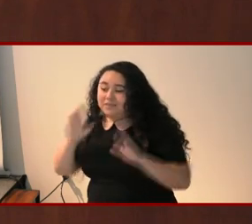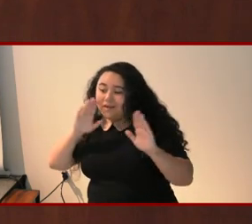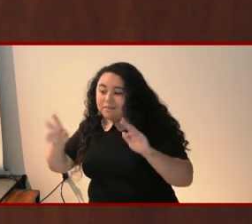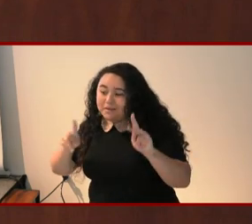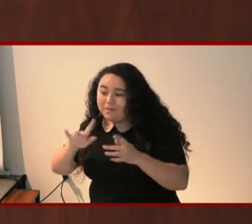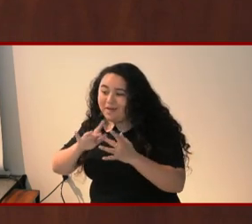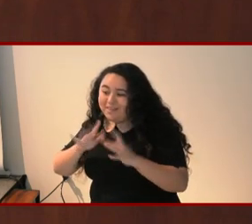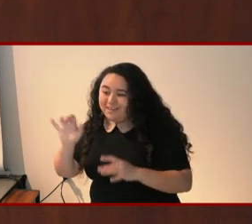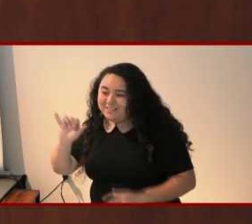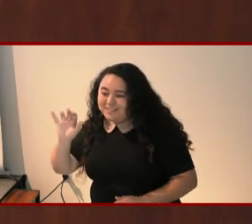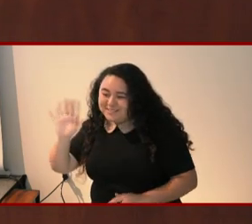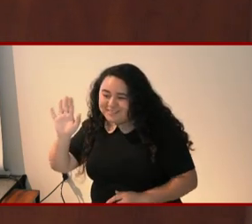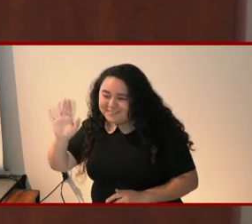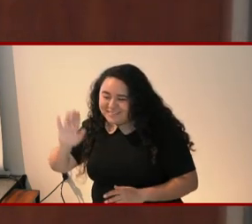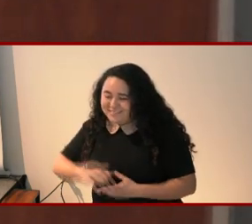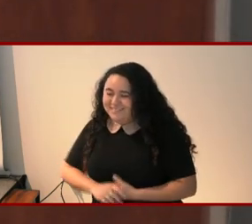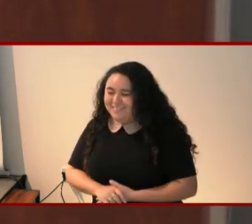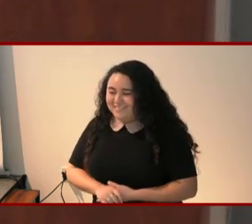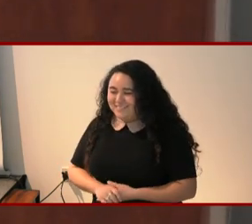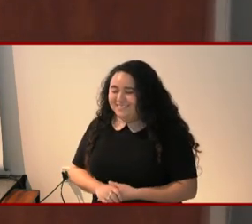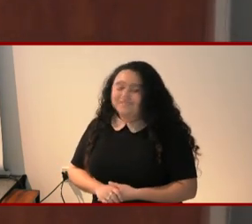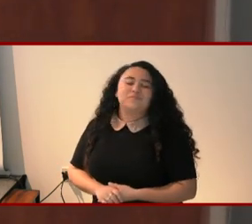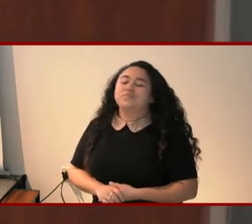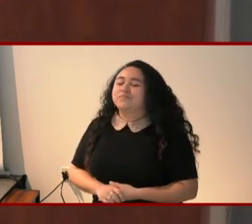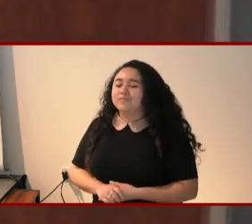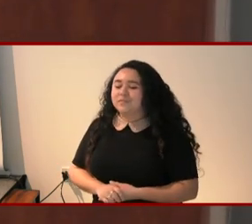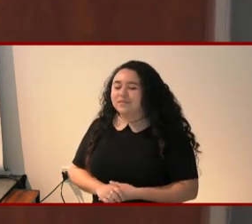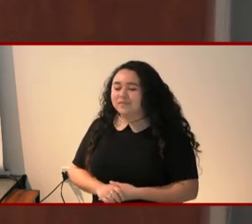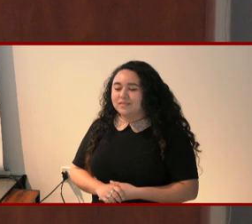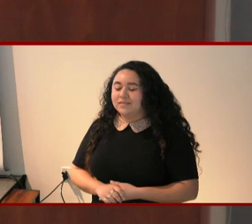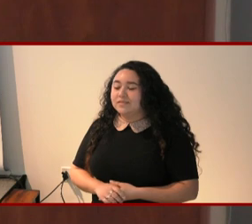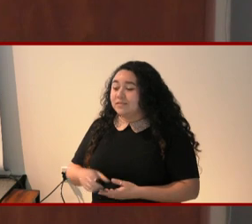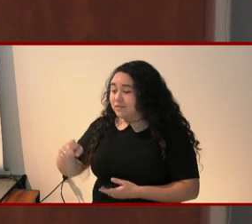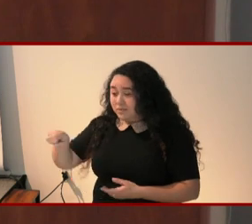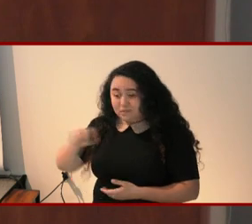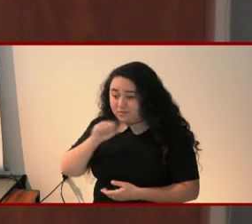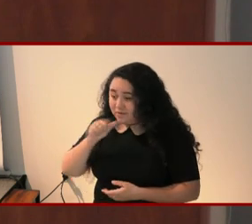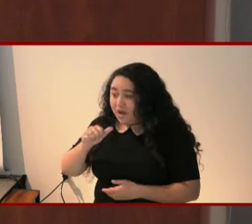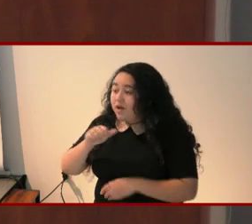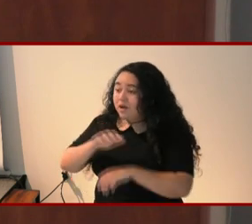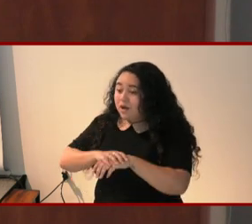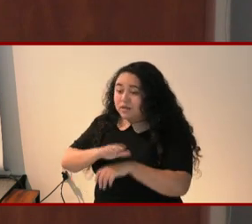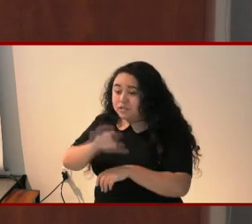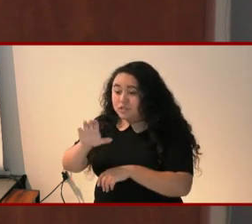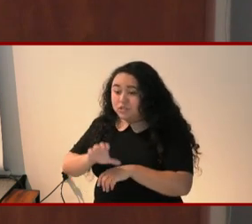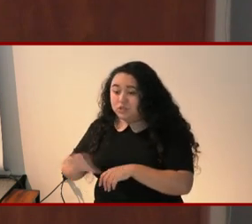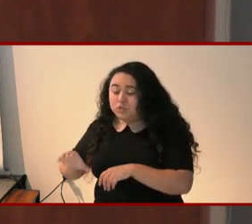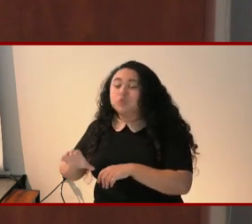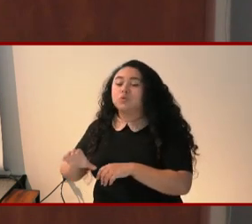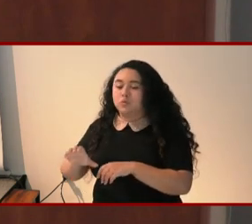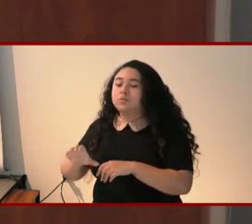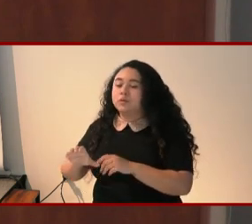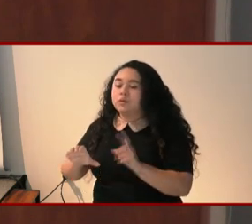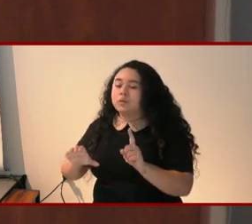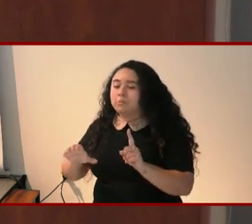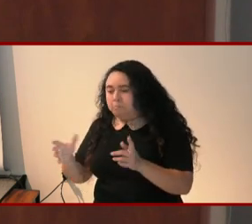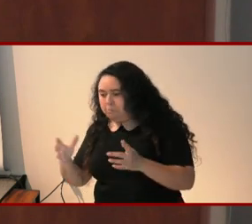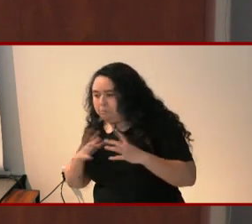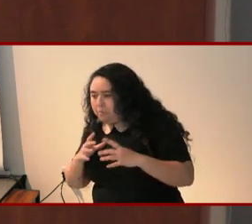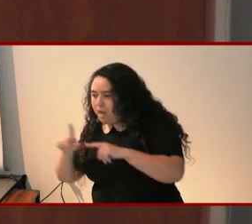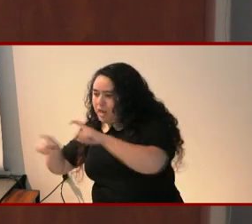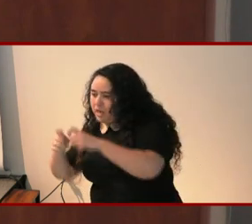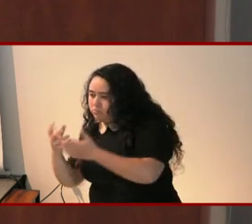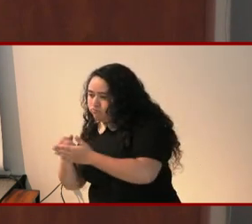everyone on Zoom. And for those of you who are on Zoom, please use the Q&A feature to ask questions